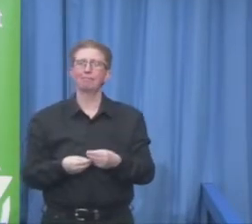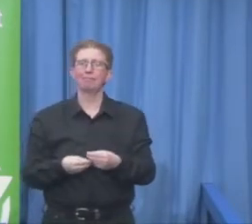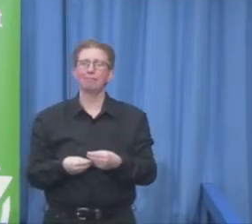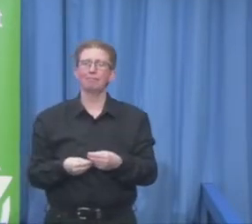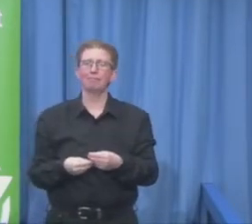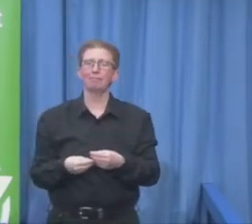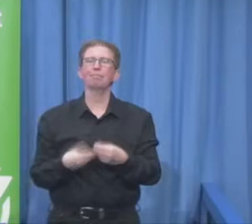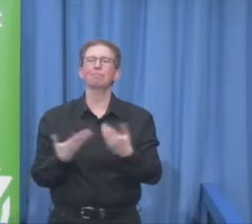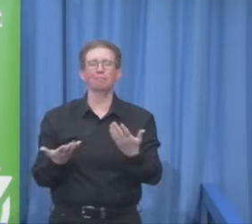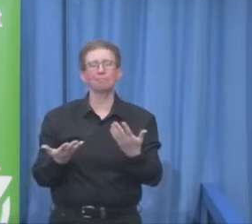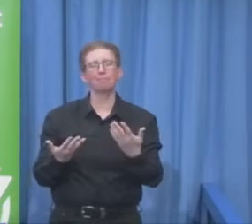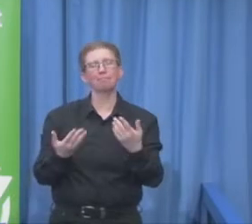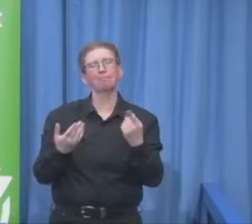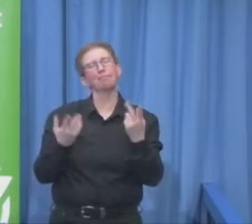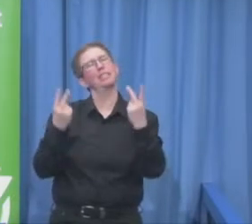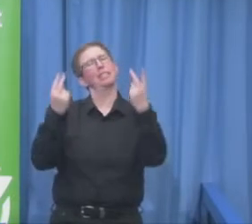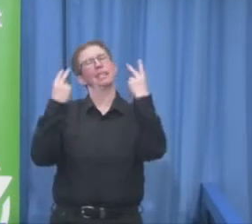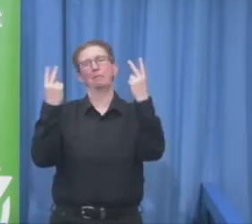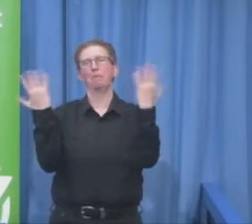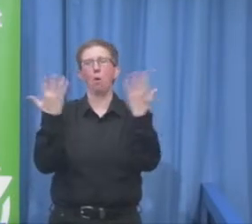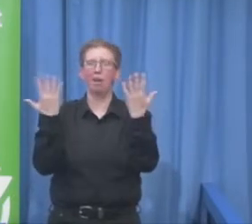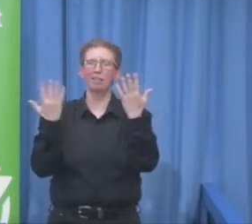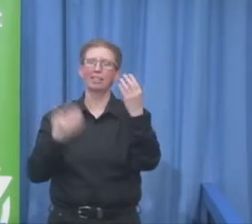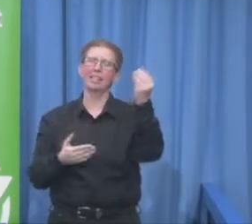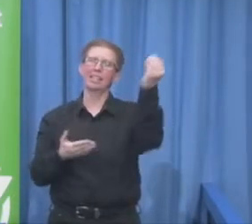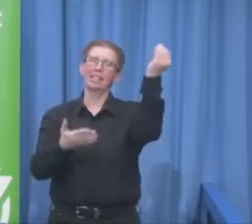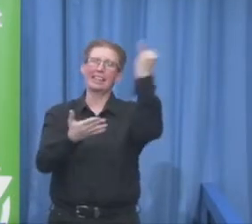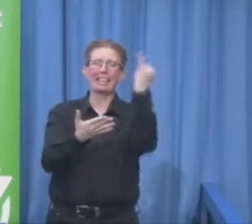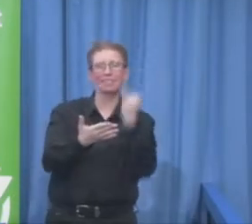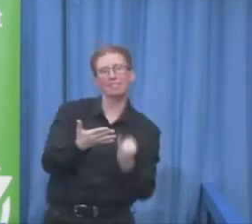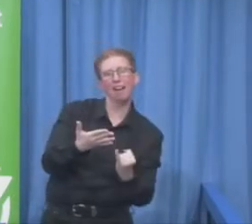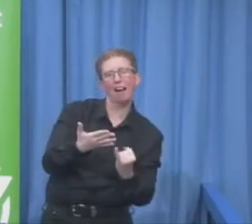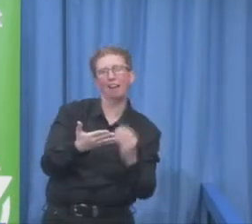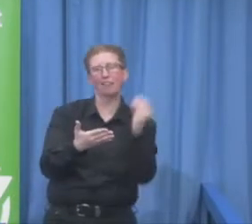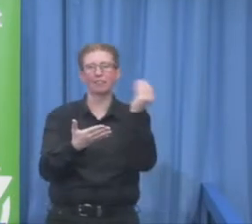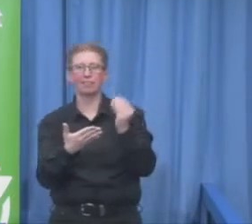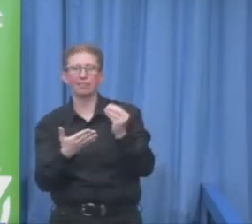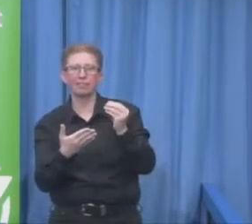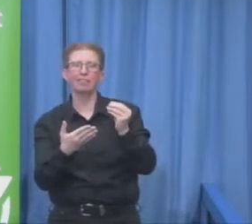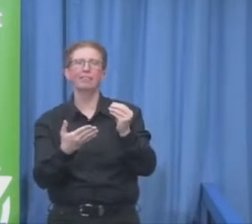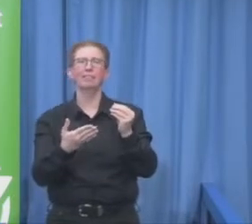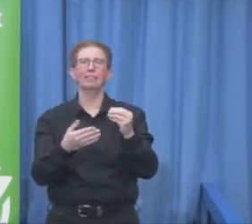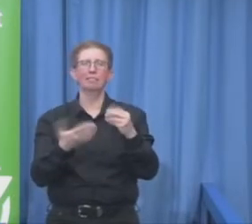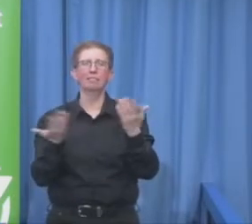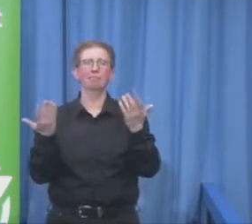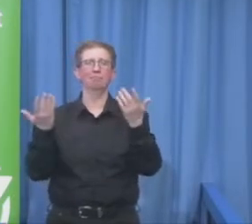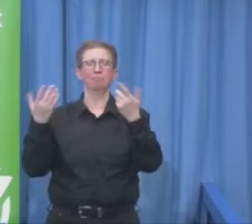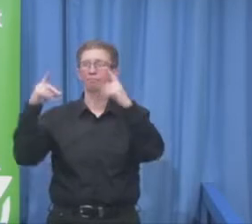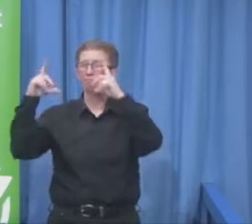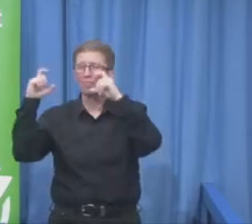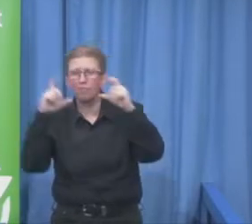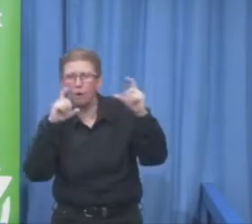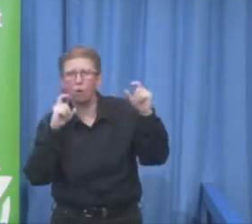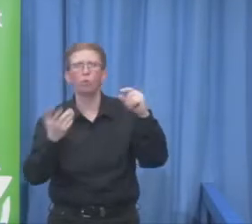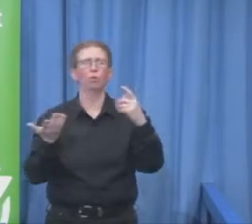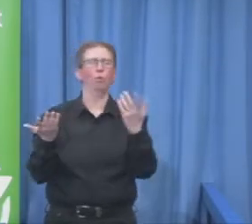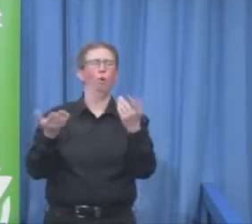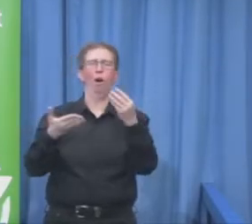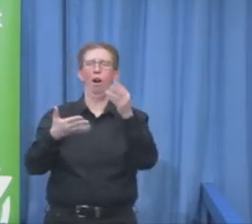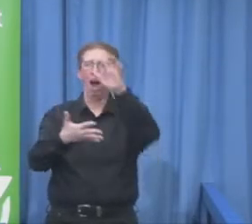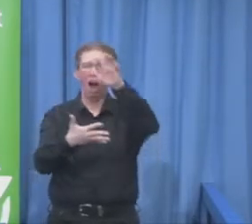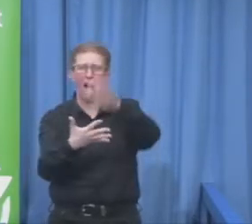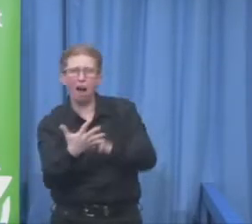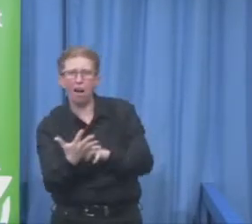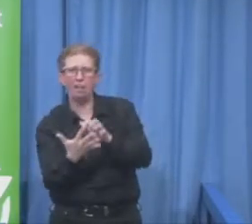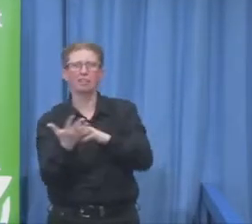the photo essay, the digital presentations, the book tour, the book,